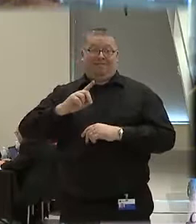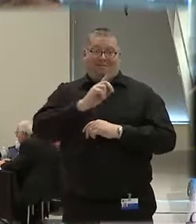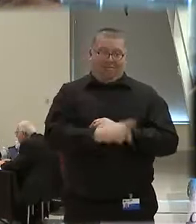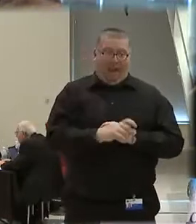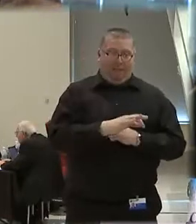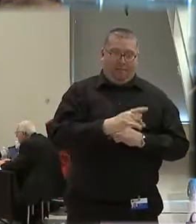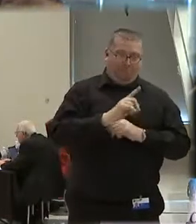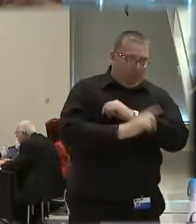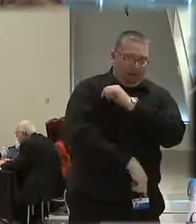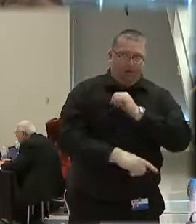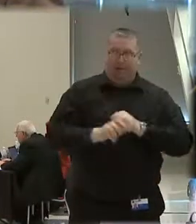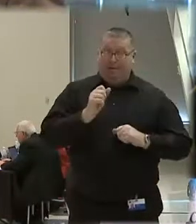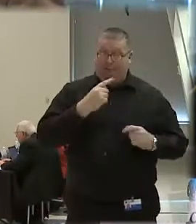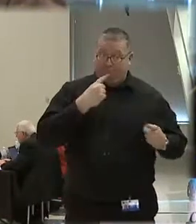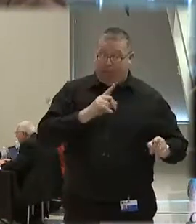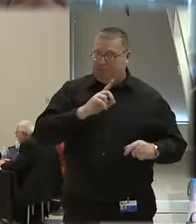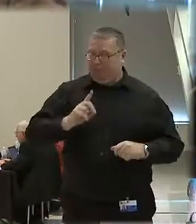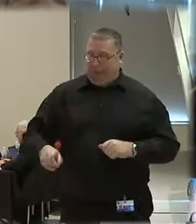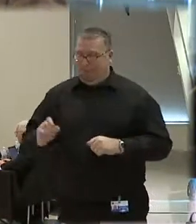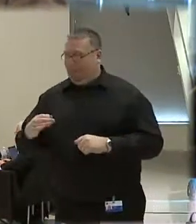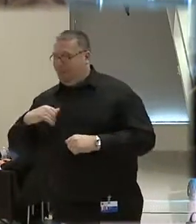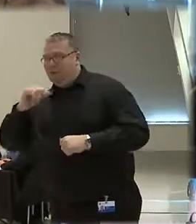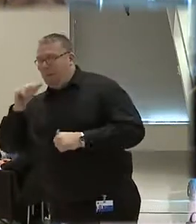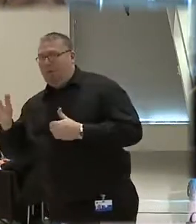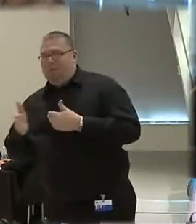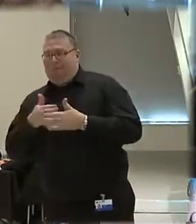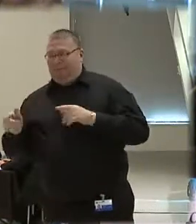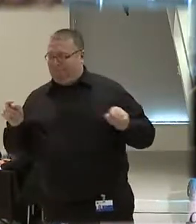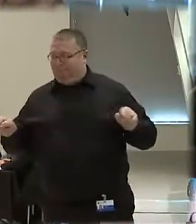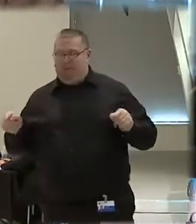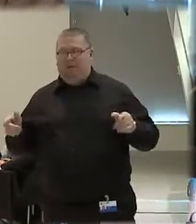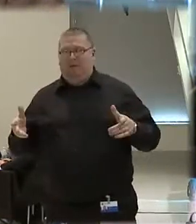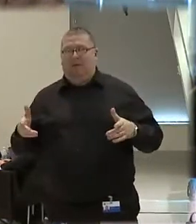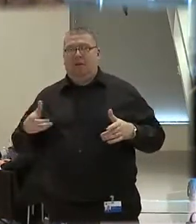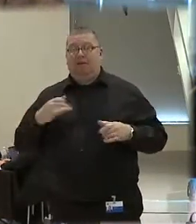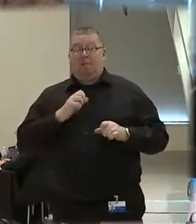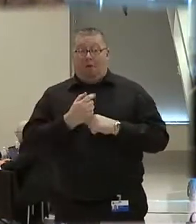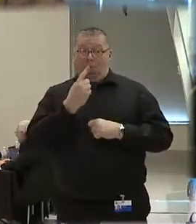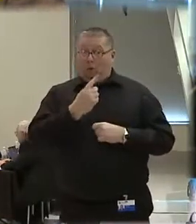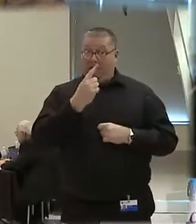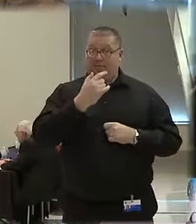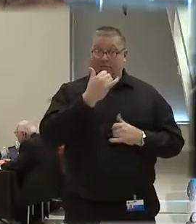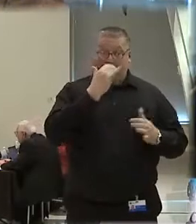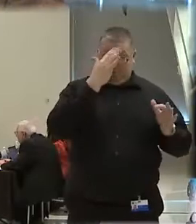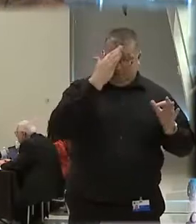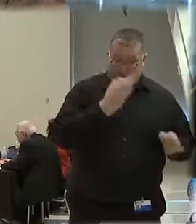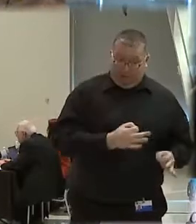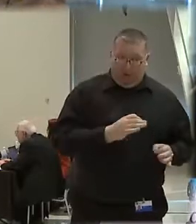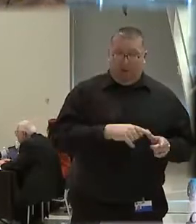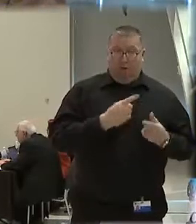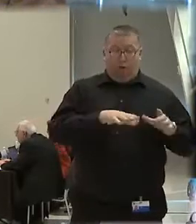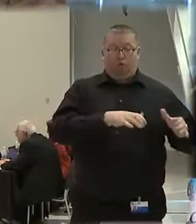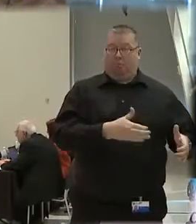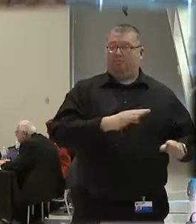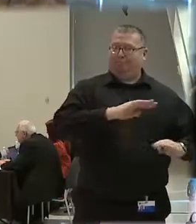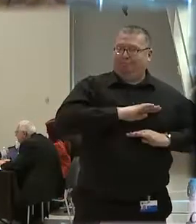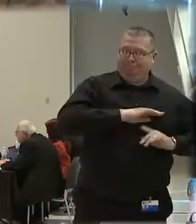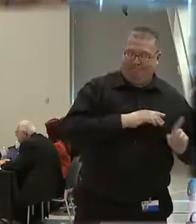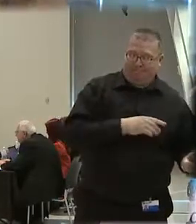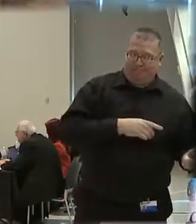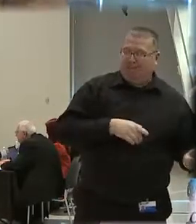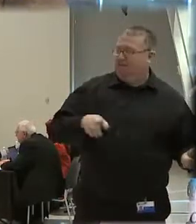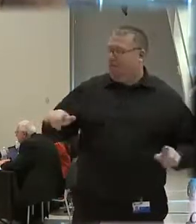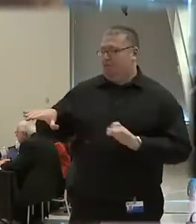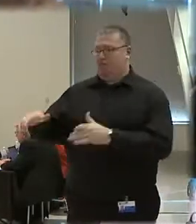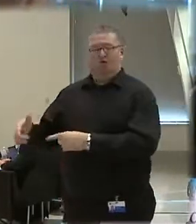situation. Because if you make one decision, one segment of the population is going to be agreed